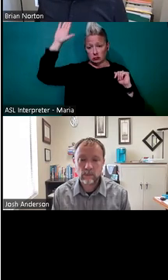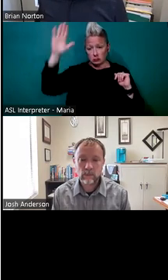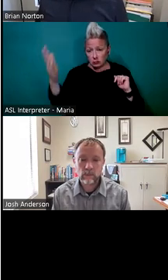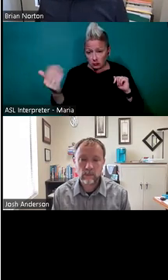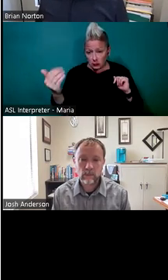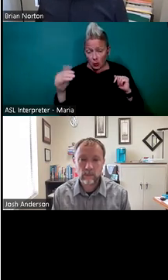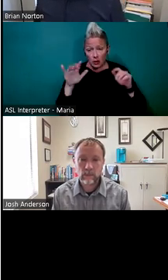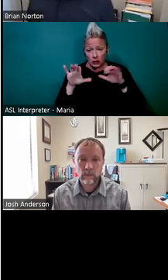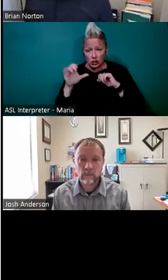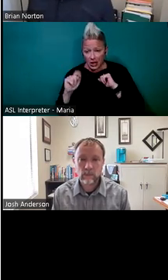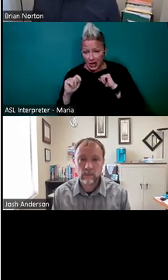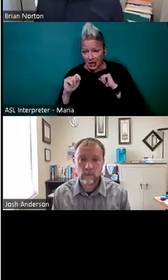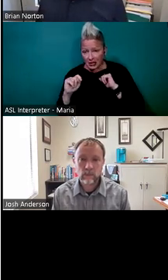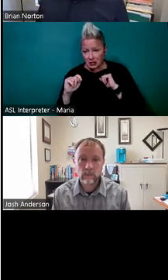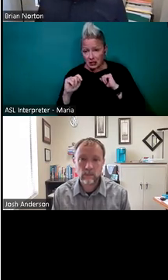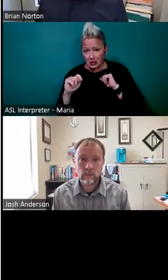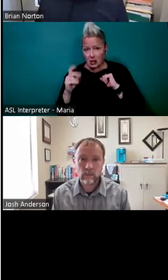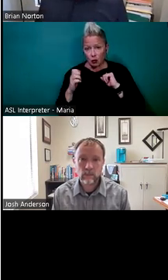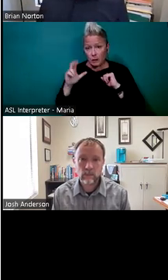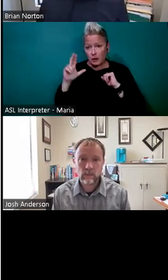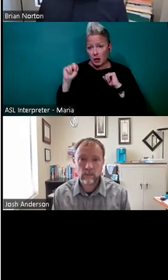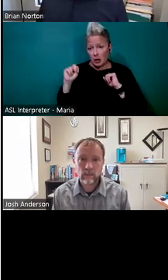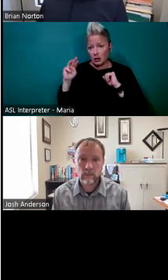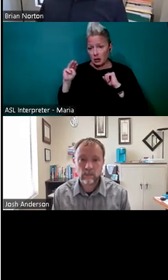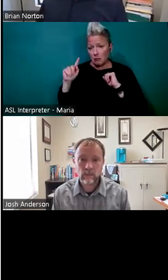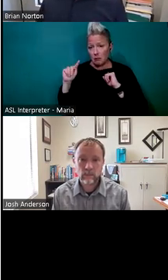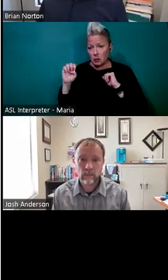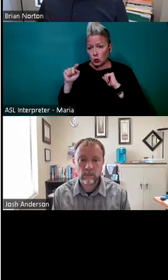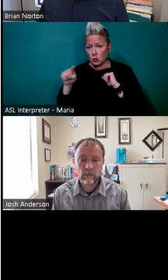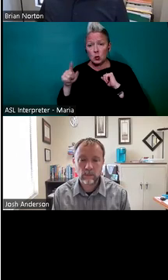in chat or do you want to, uh, let me to unmute you so you can talk?